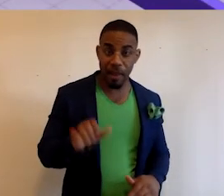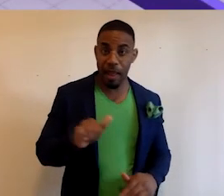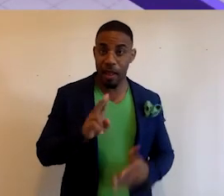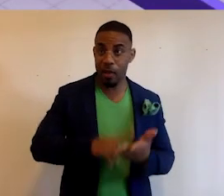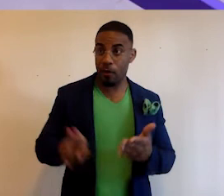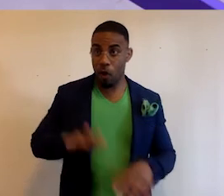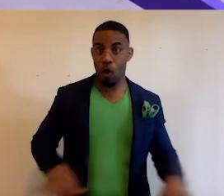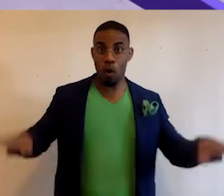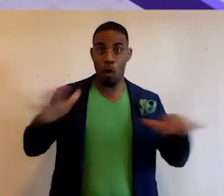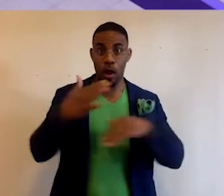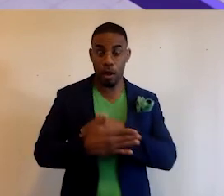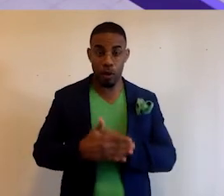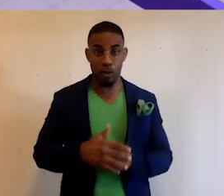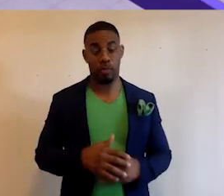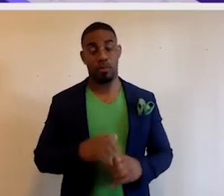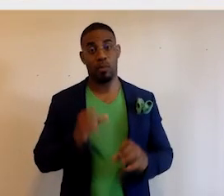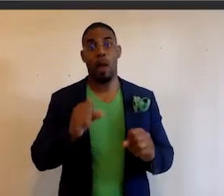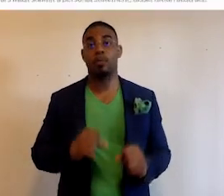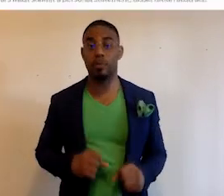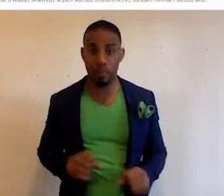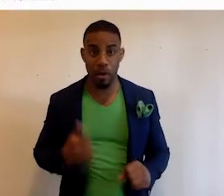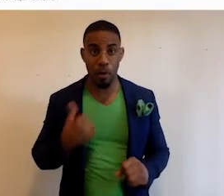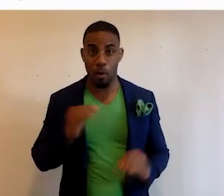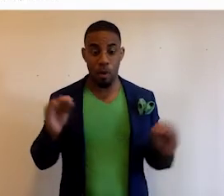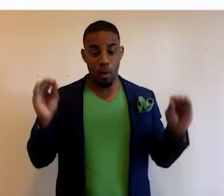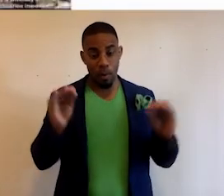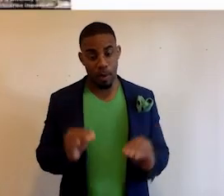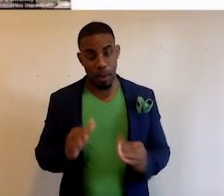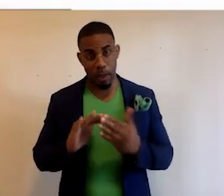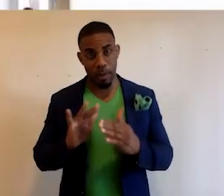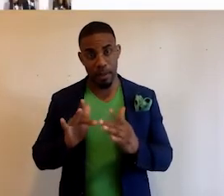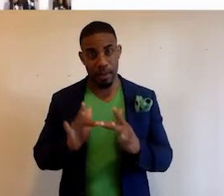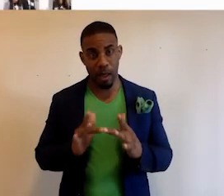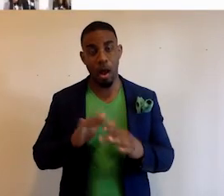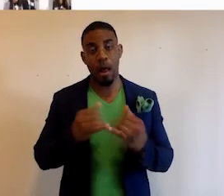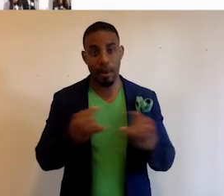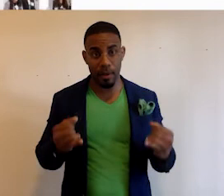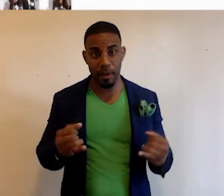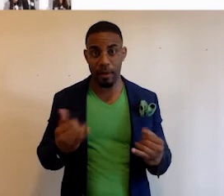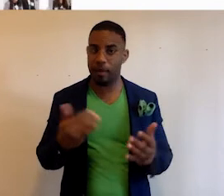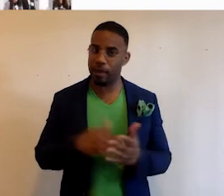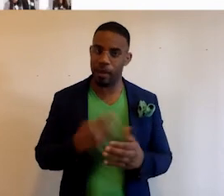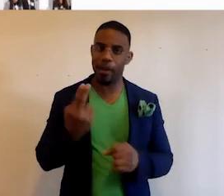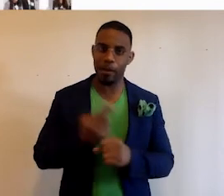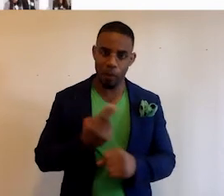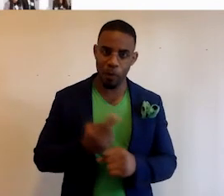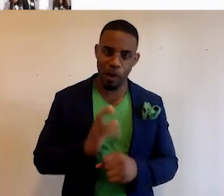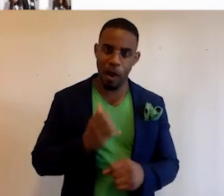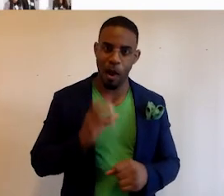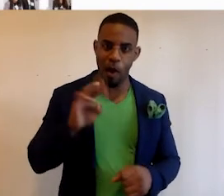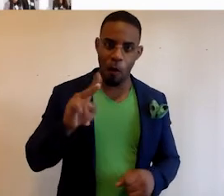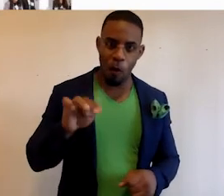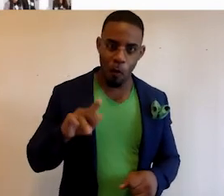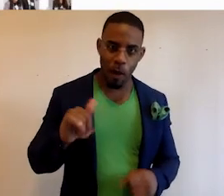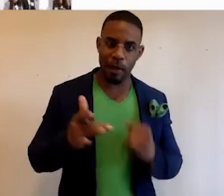universities around the country and around the globe. And we're putting this community site online, again, using our Wakanda